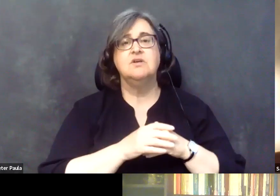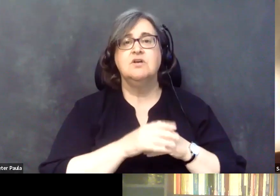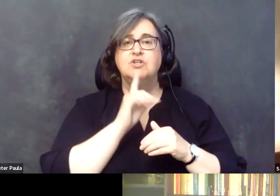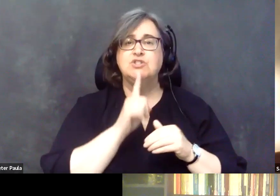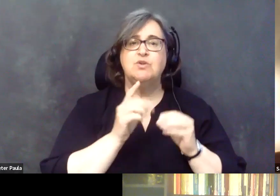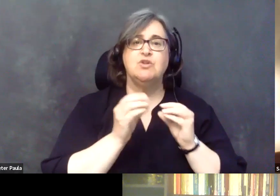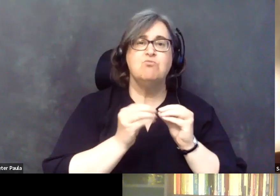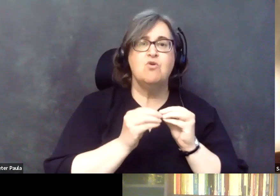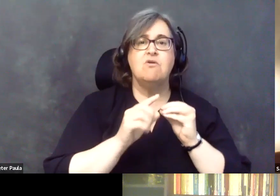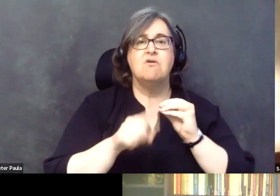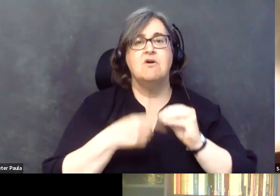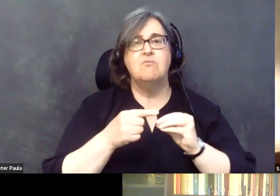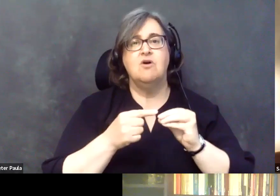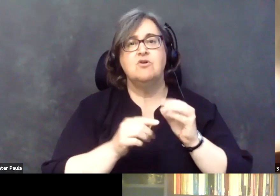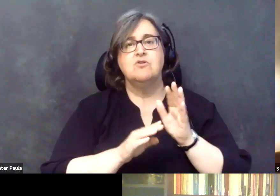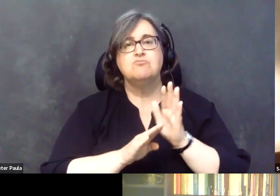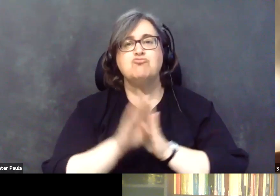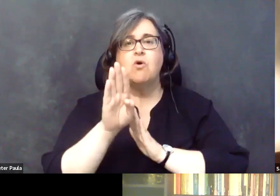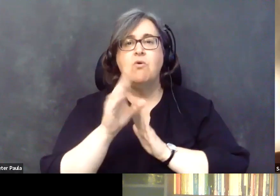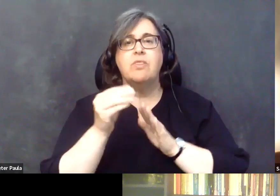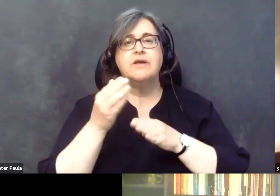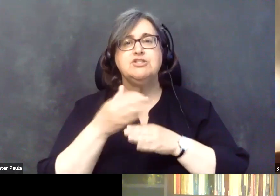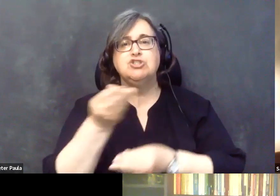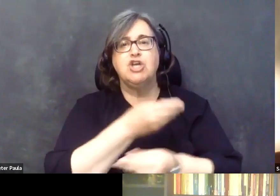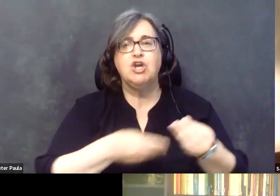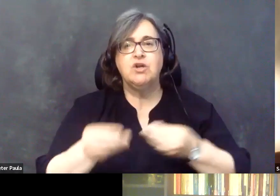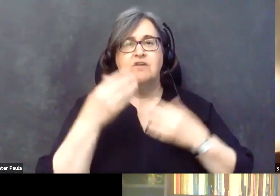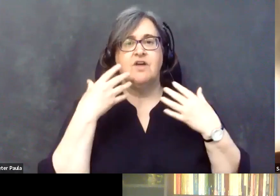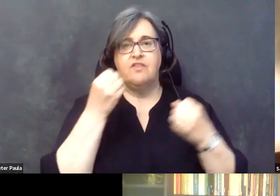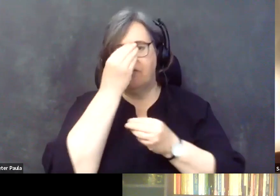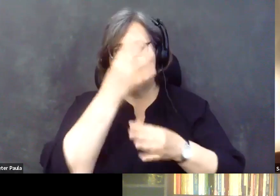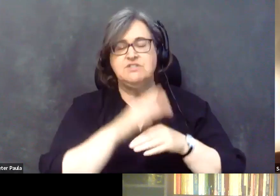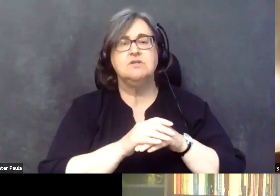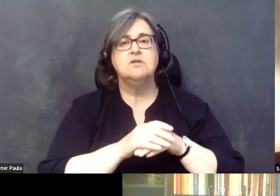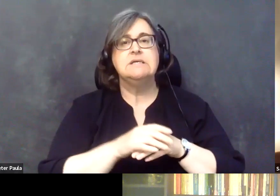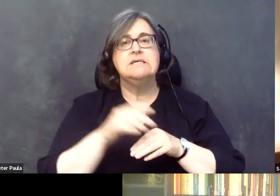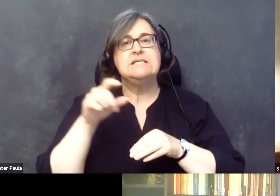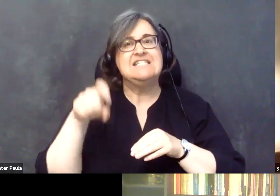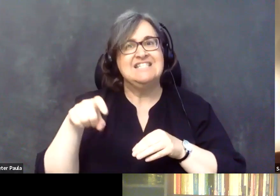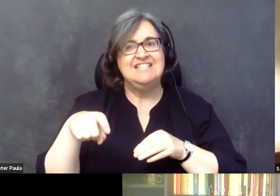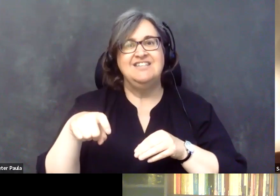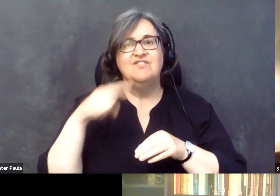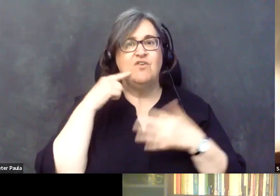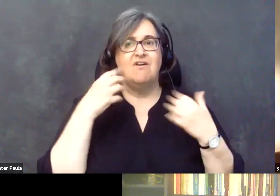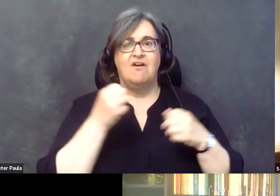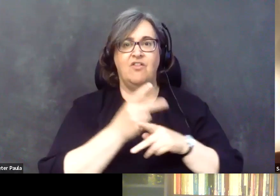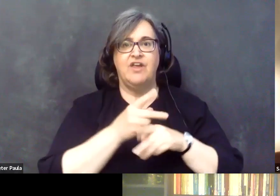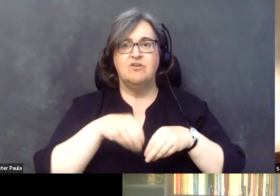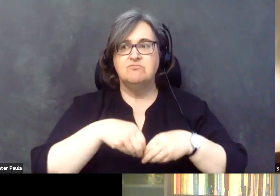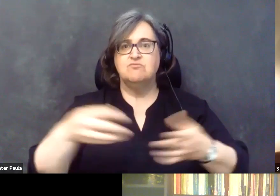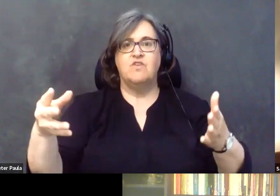of health information. It's about the need for health care delivery in every setting. So,